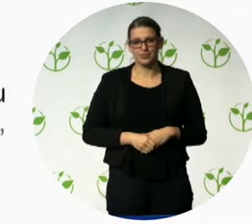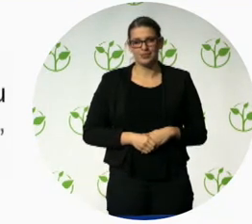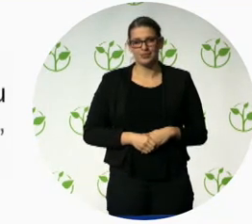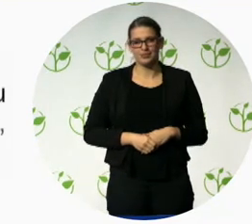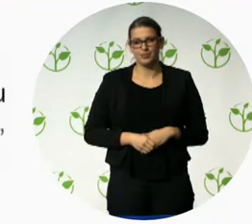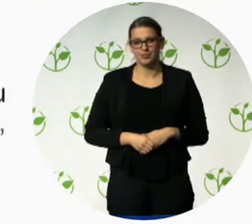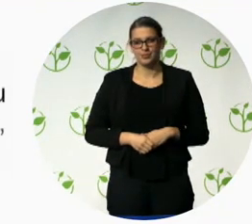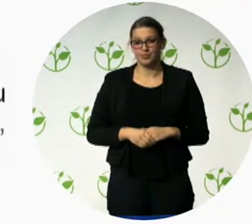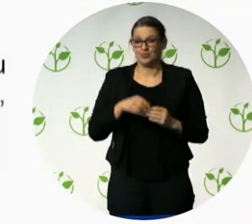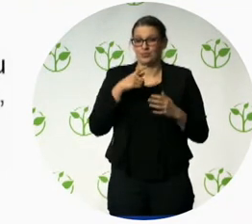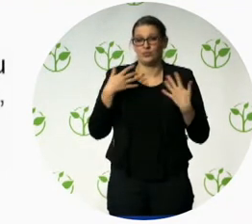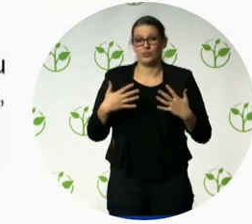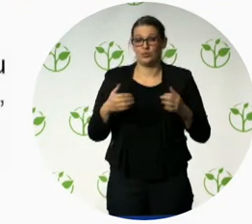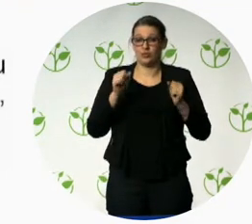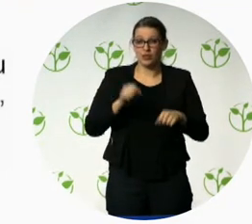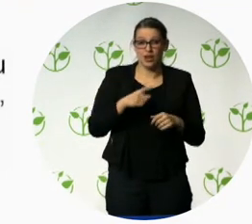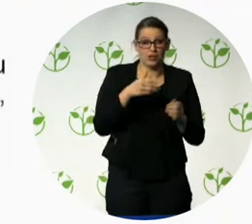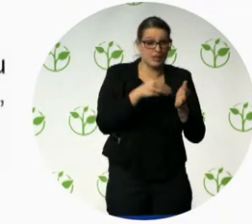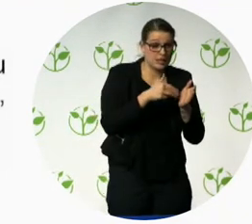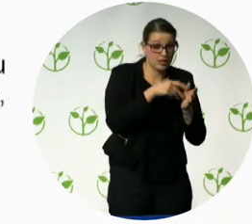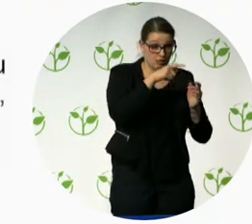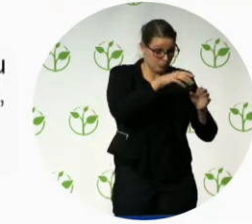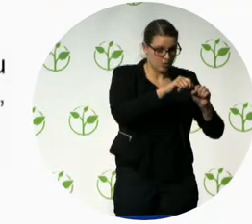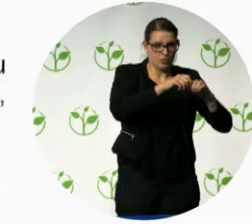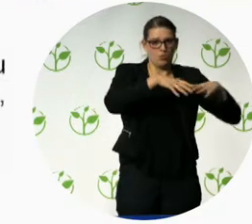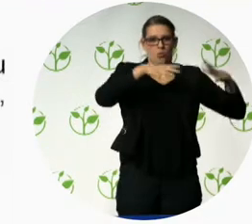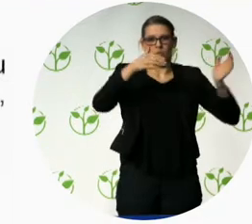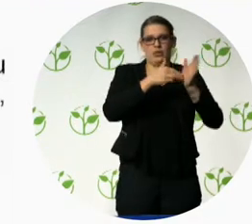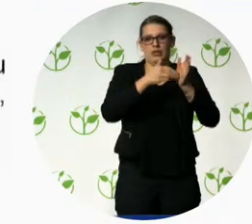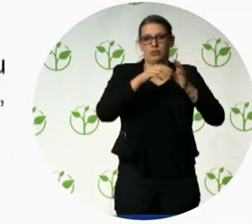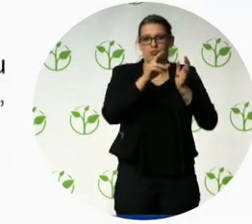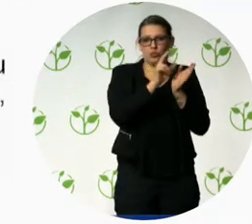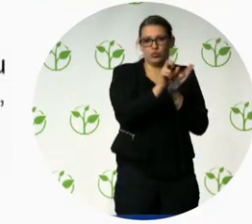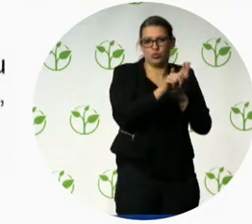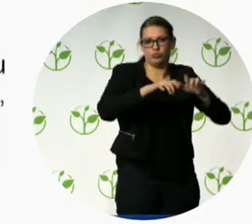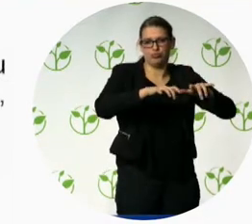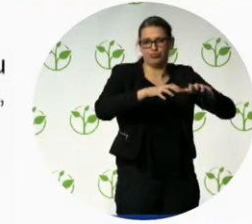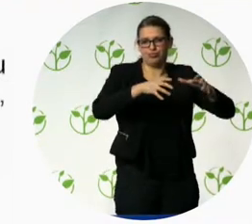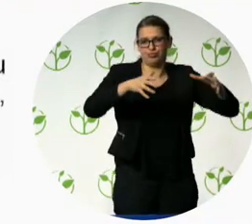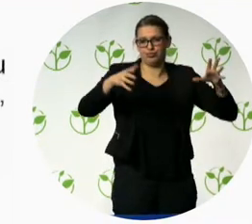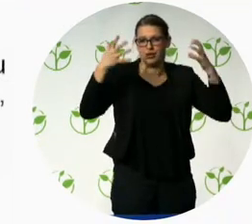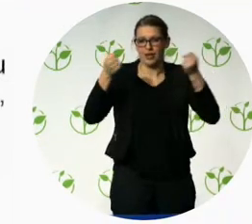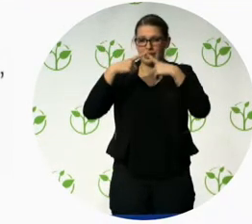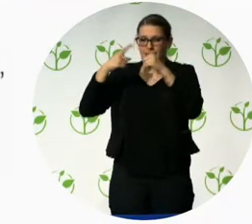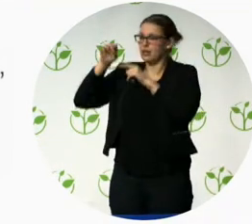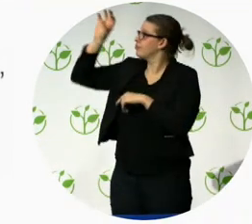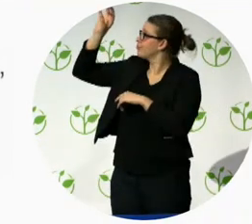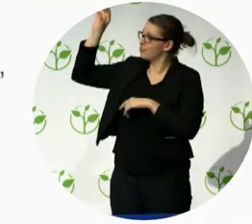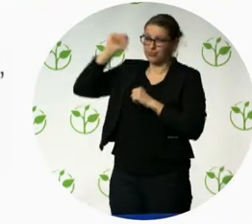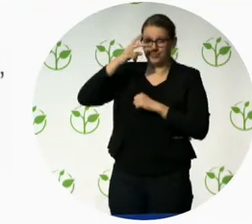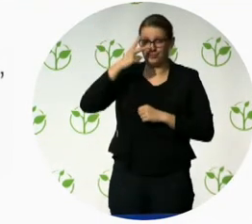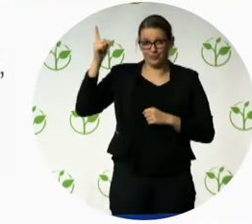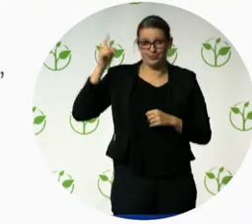We can help. So, these are posters that we can provide for the workplace, posters that we can provide for the school to stop telling people with disabilities,